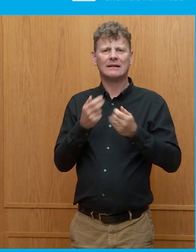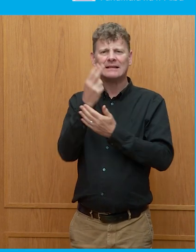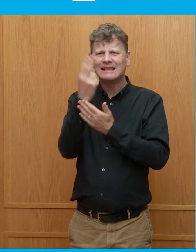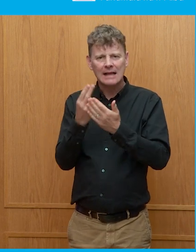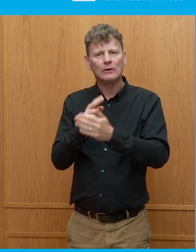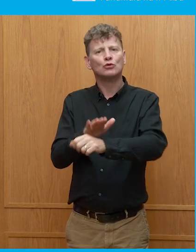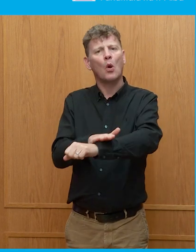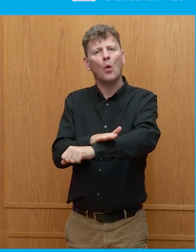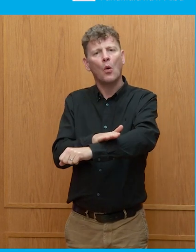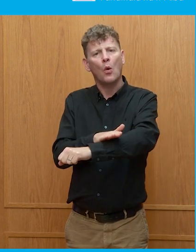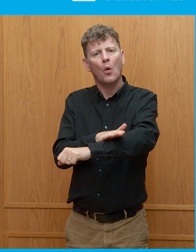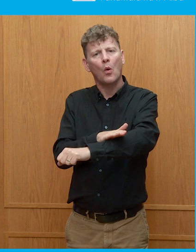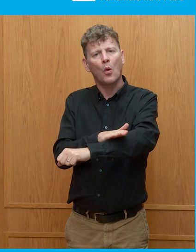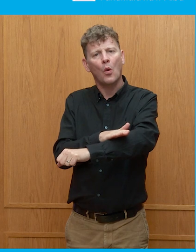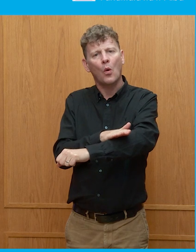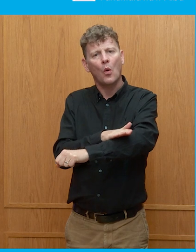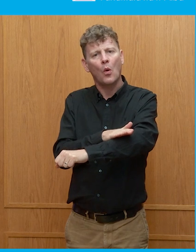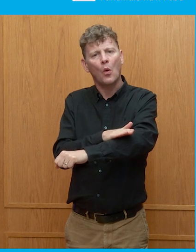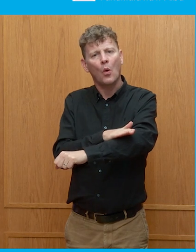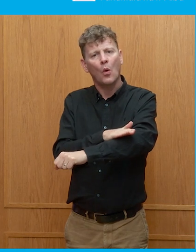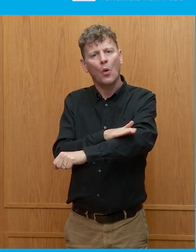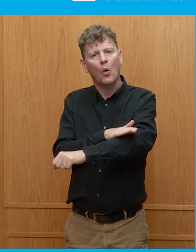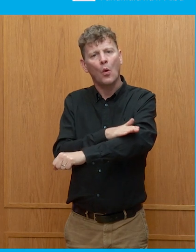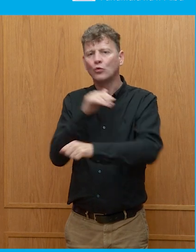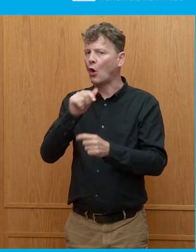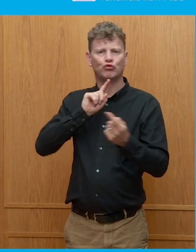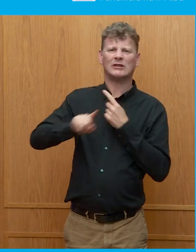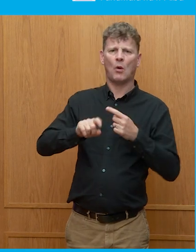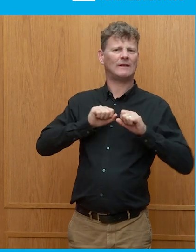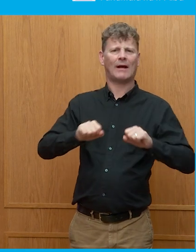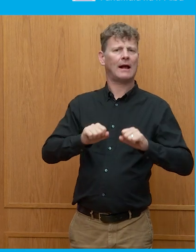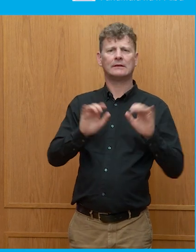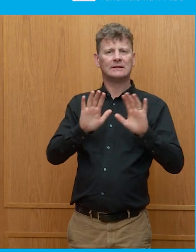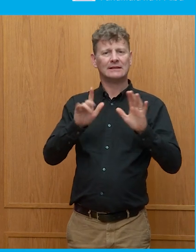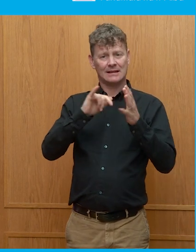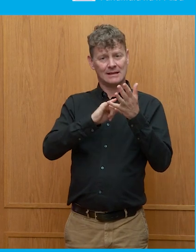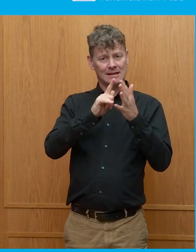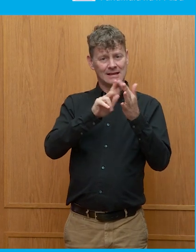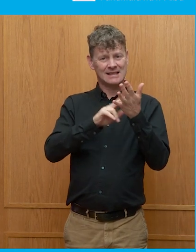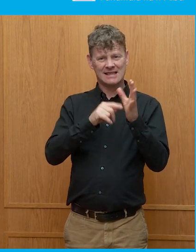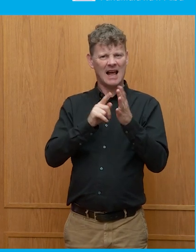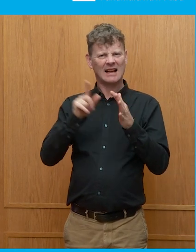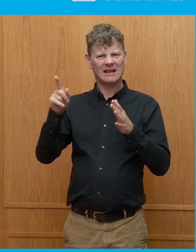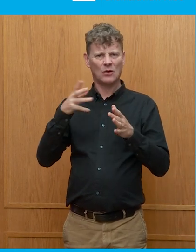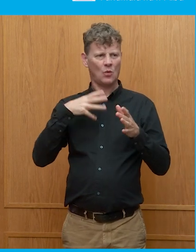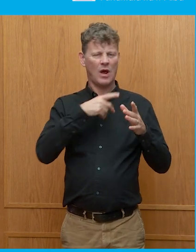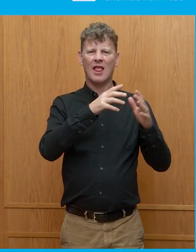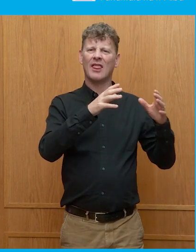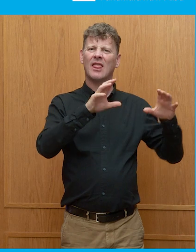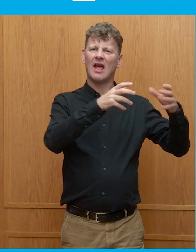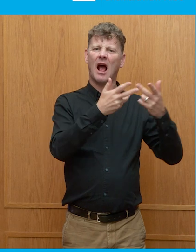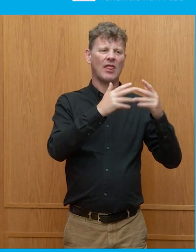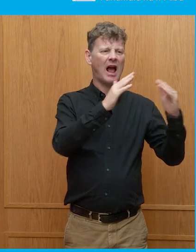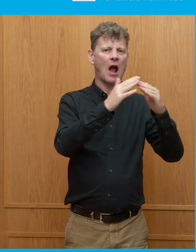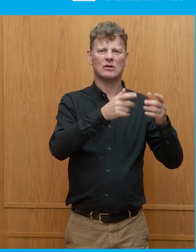unresponsive. A hundred percent. The Senate was actually created to keep the House in check. And